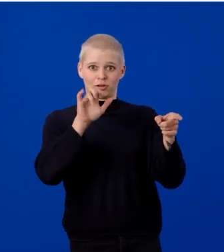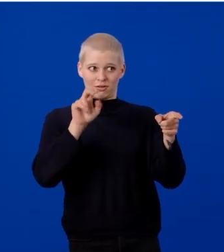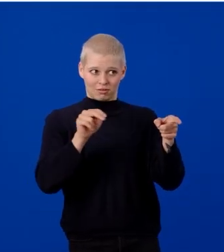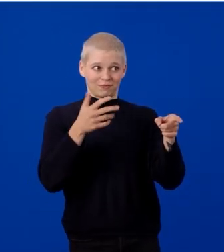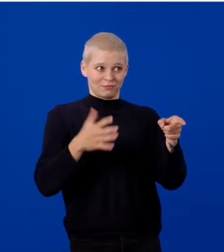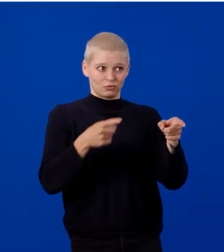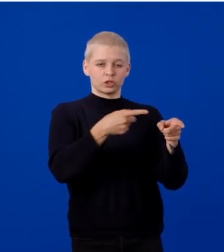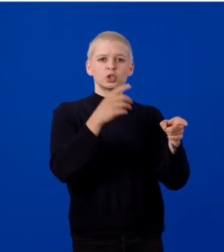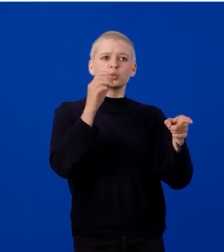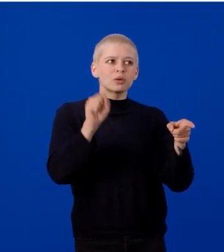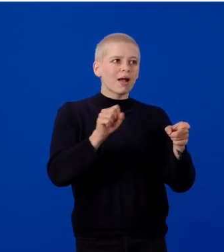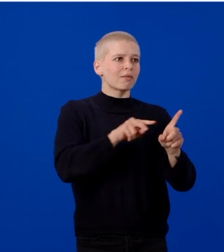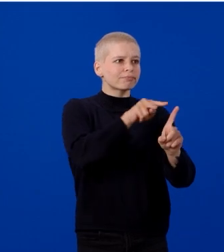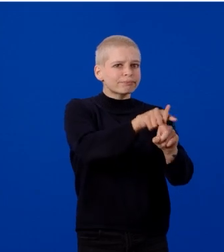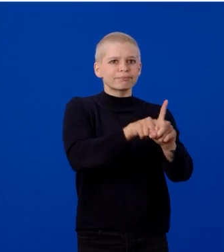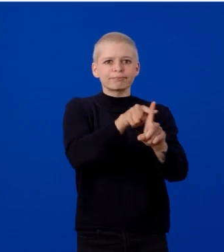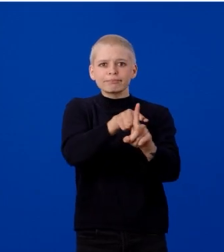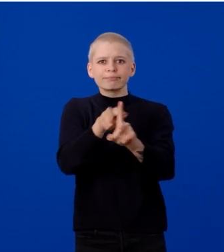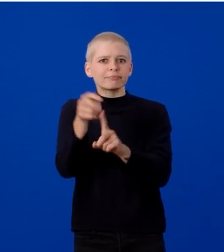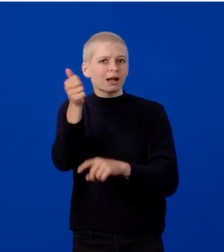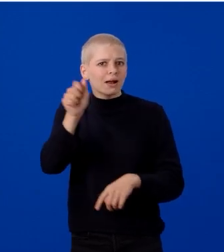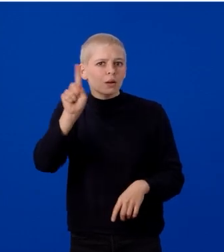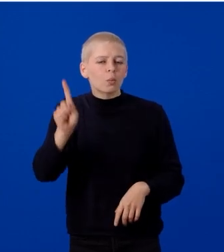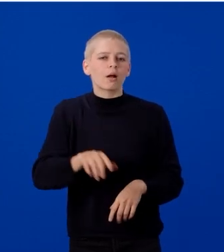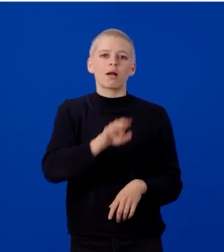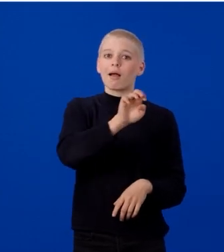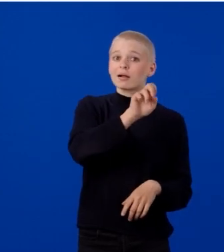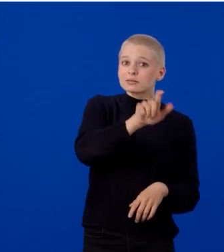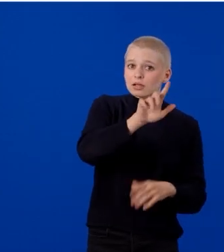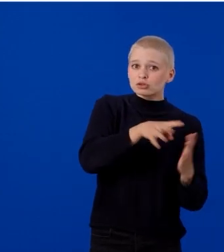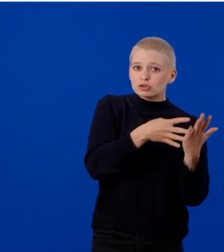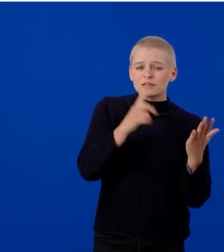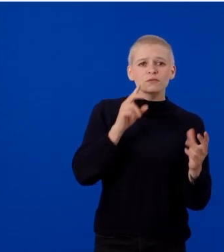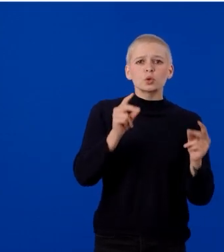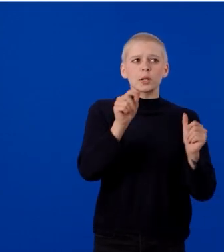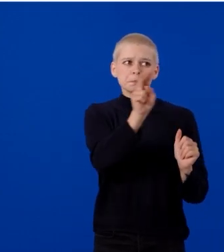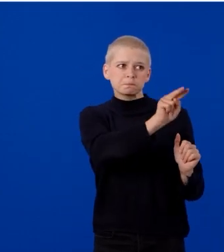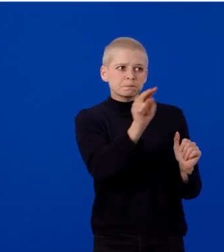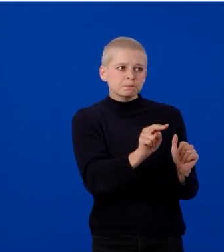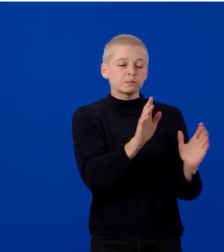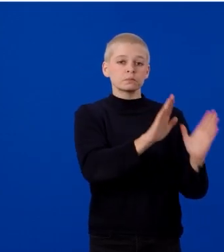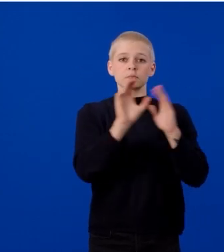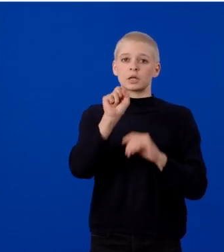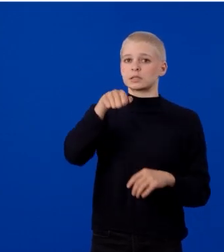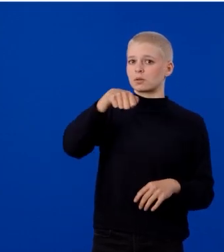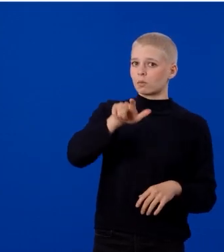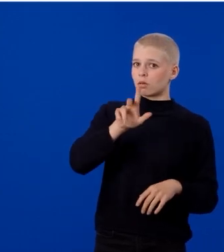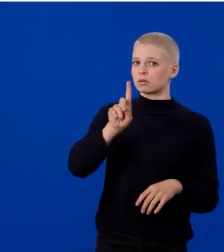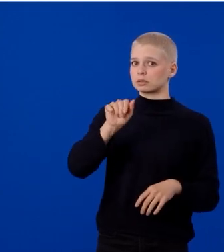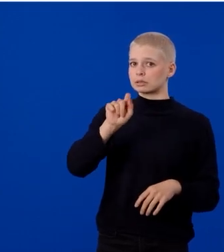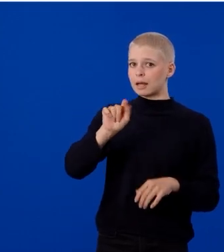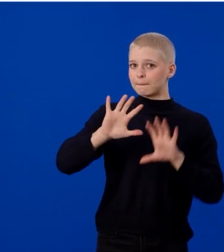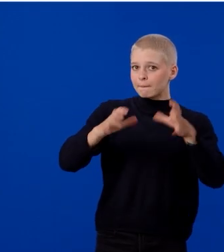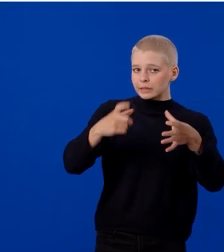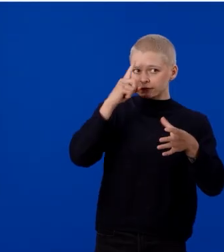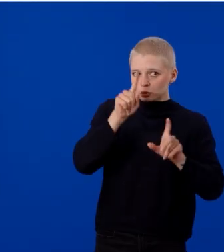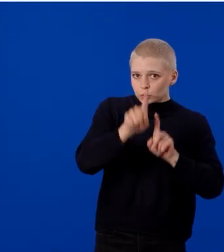sent anywhere. An Excel sheet for quick review, SQL database for querying,